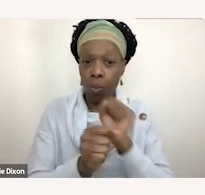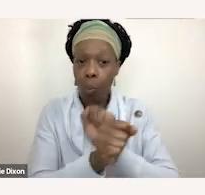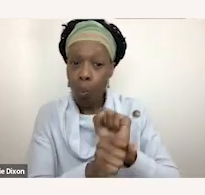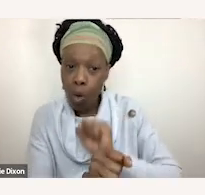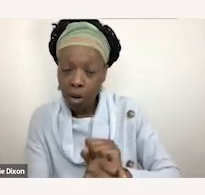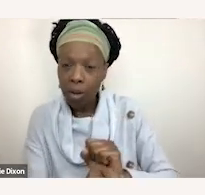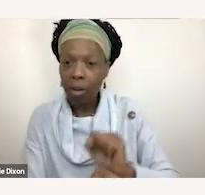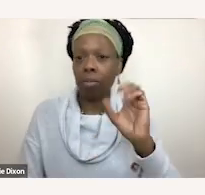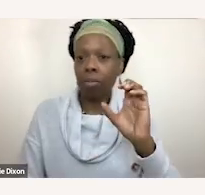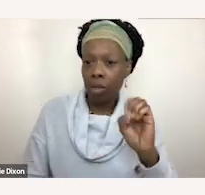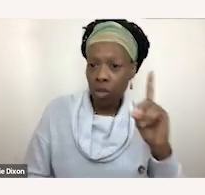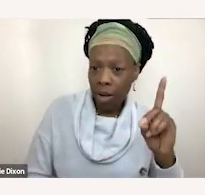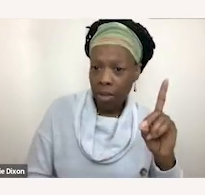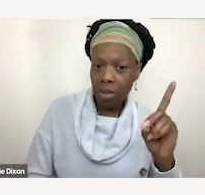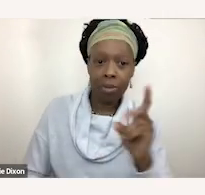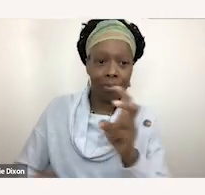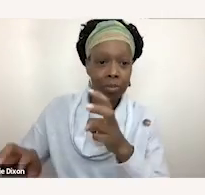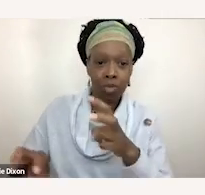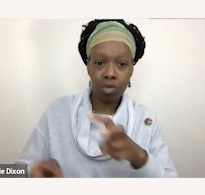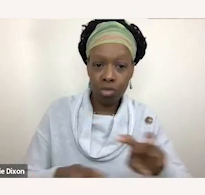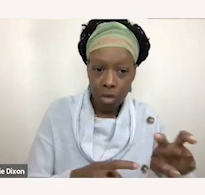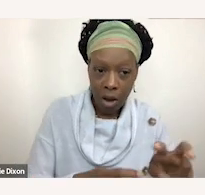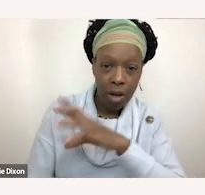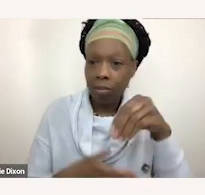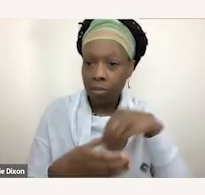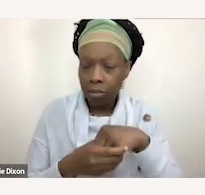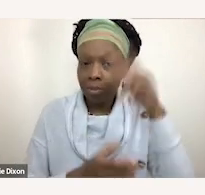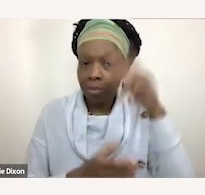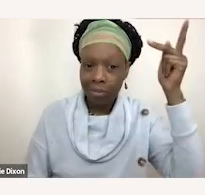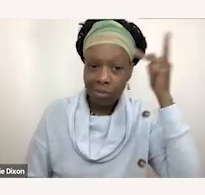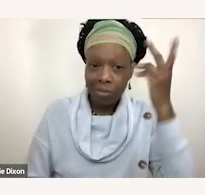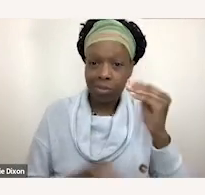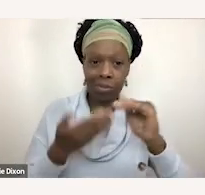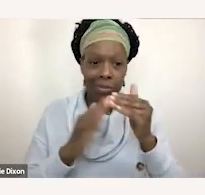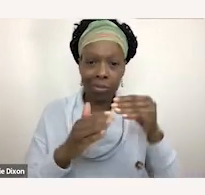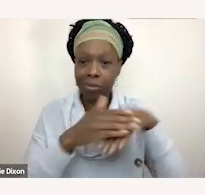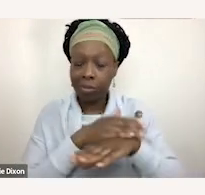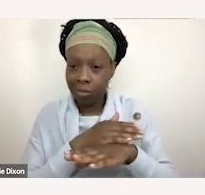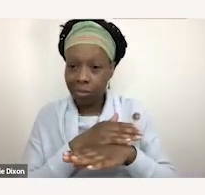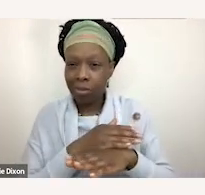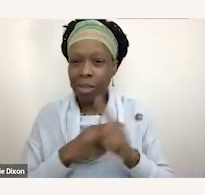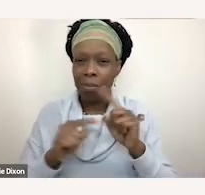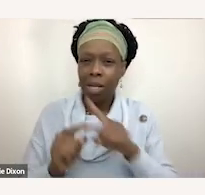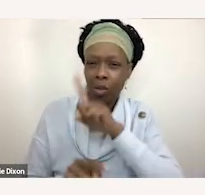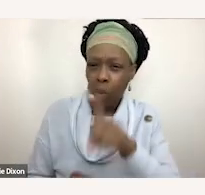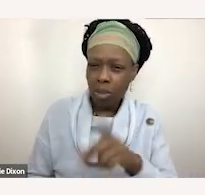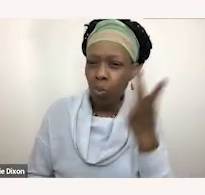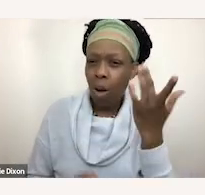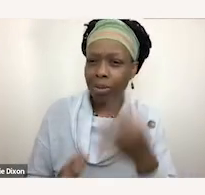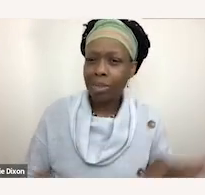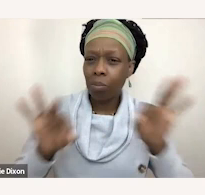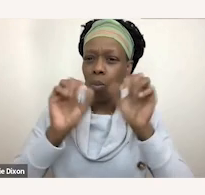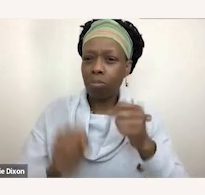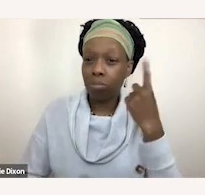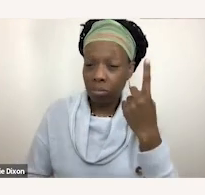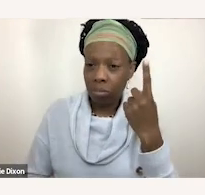politics and and community access and engagement and the thing is why are all these important things for us to understand it's because the continuation